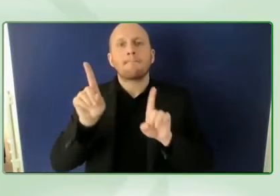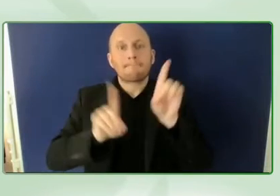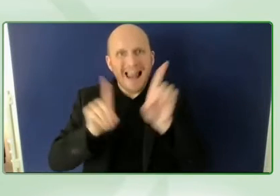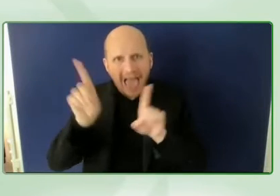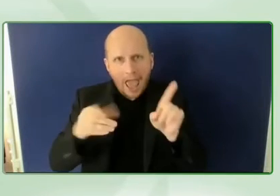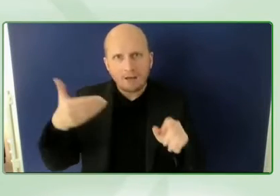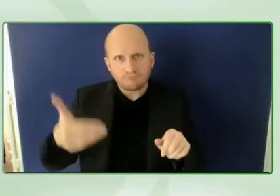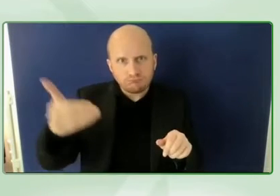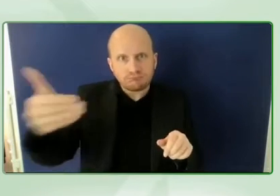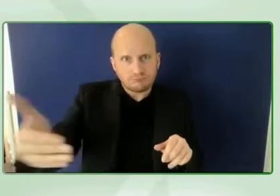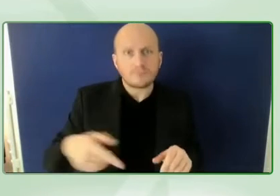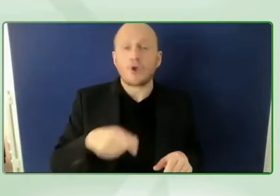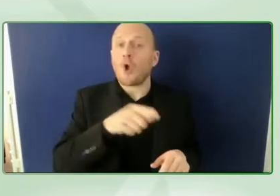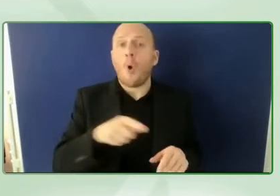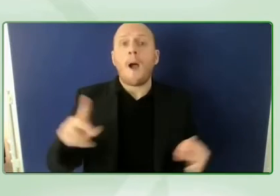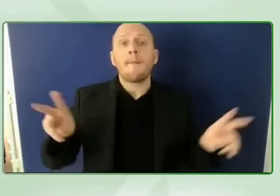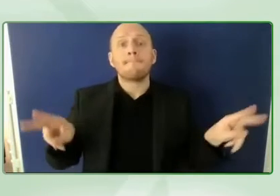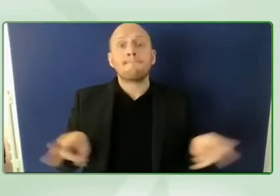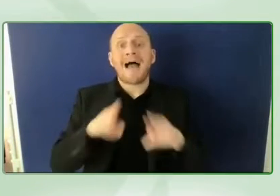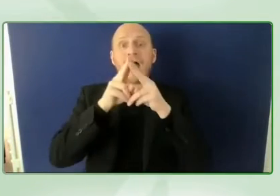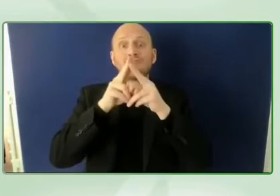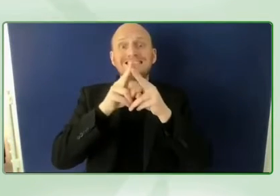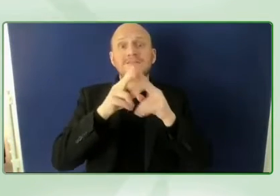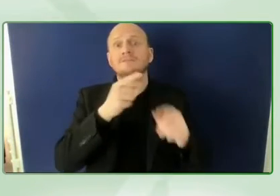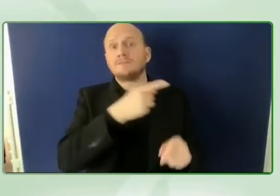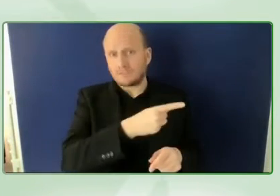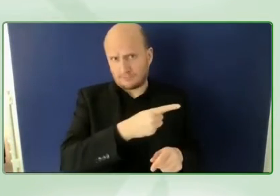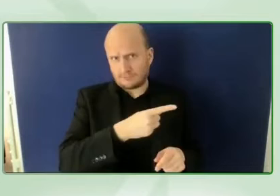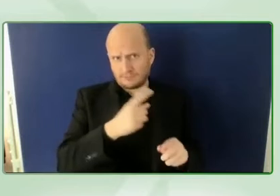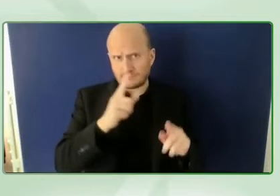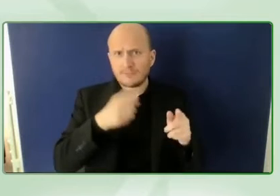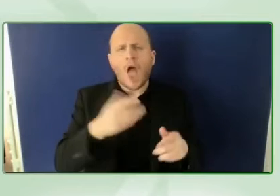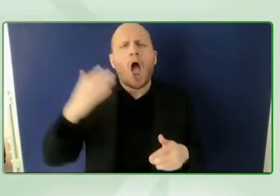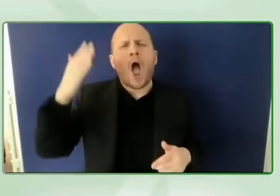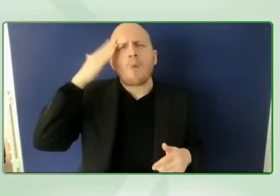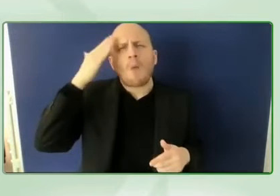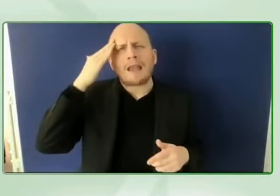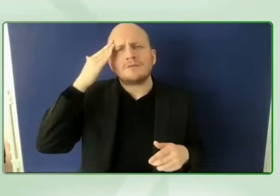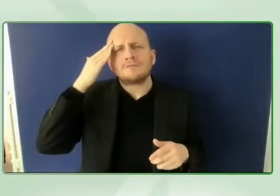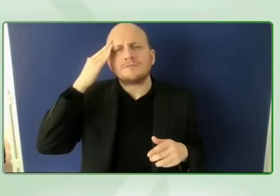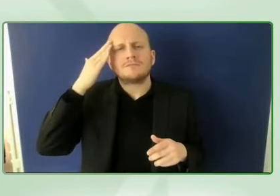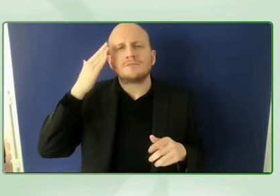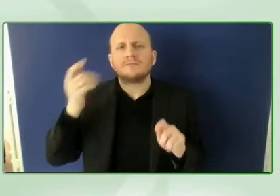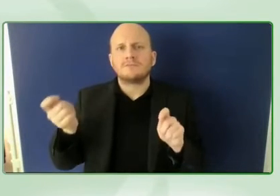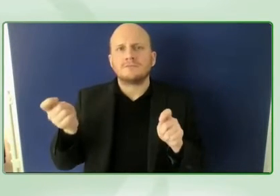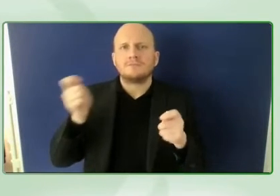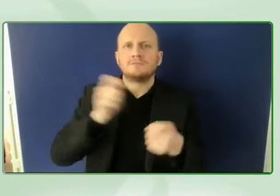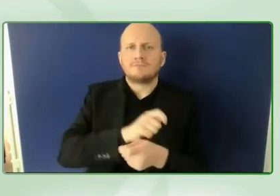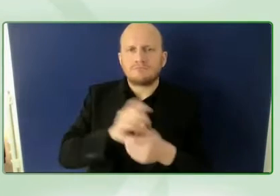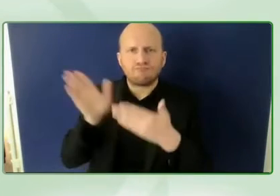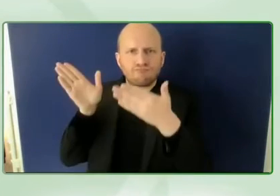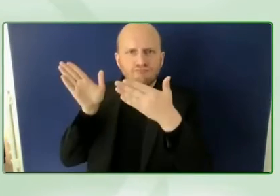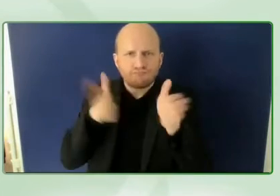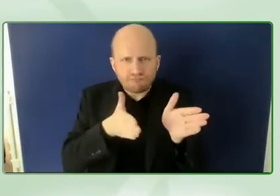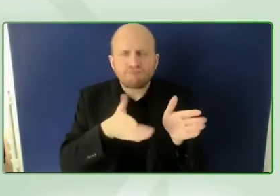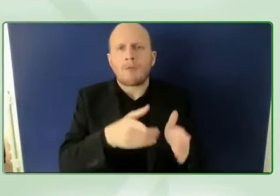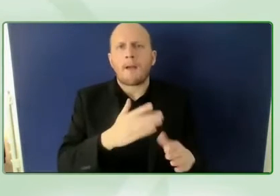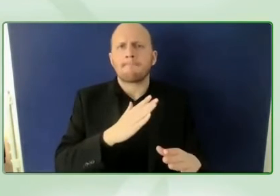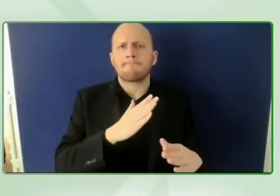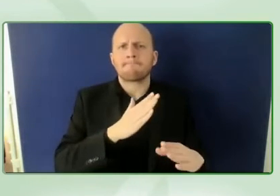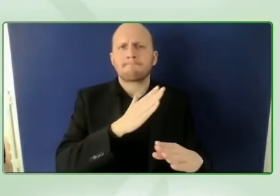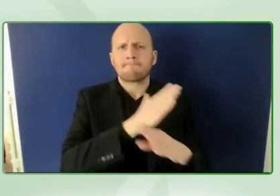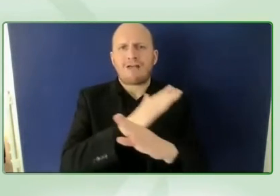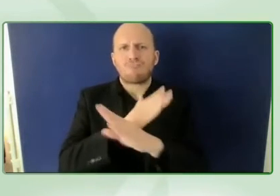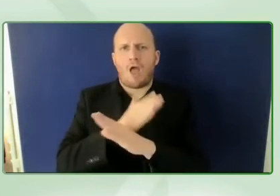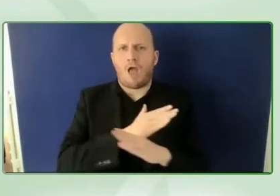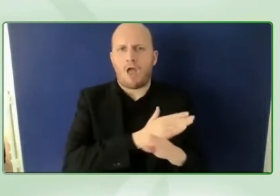switch from awareness to what around attitudes and barriers uh facing persons with disabilities in 2026 with milan